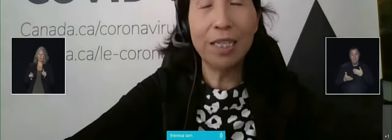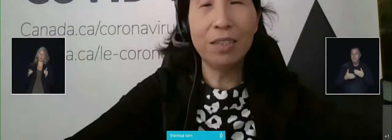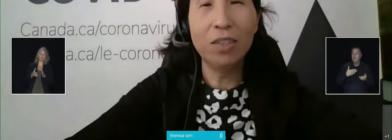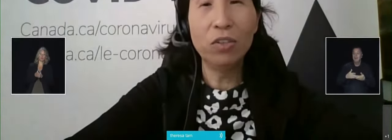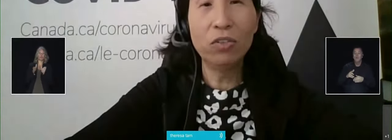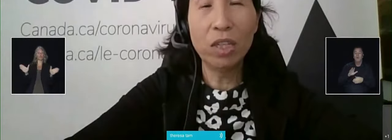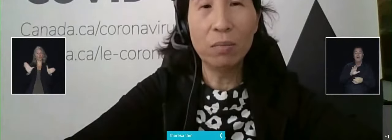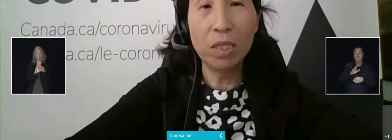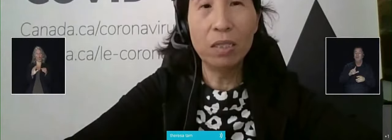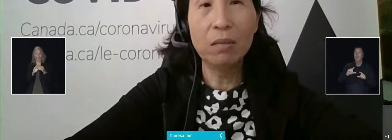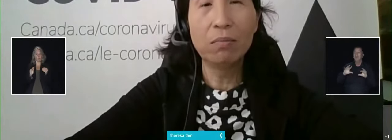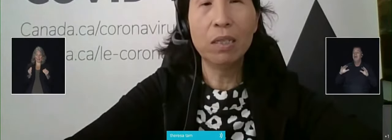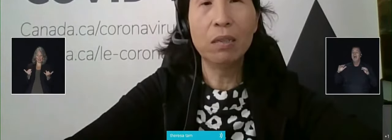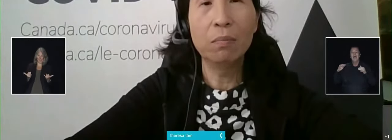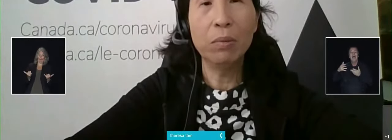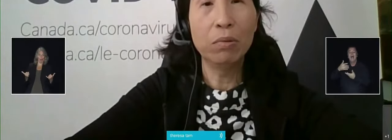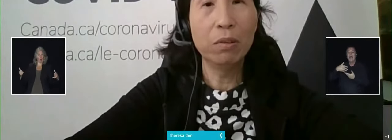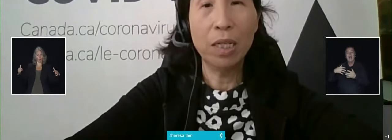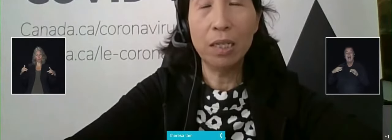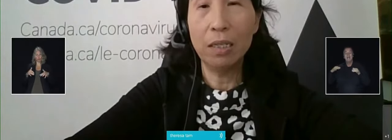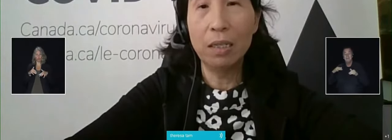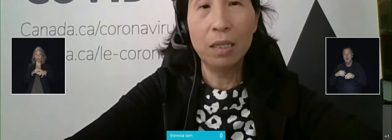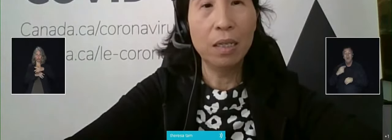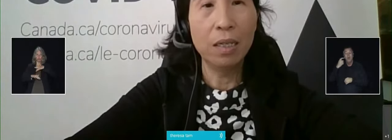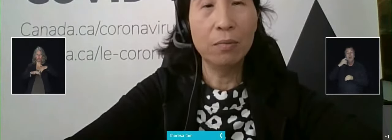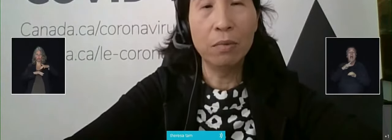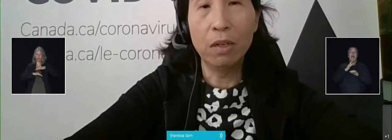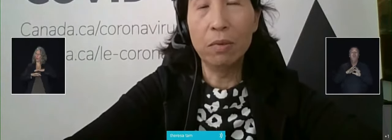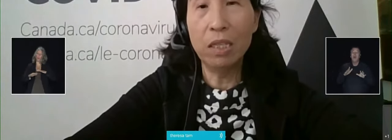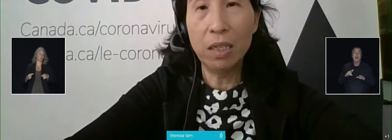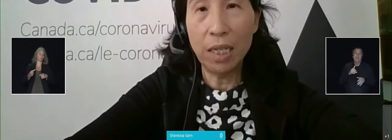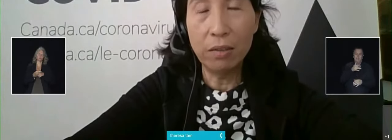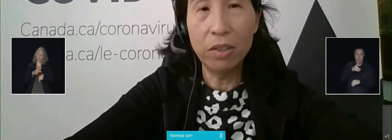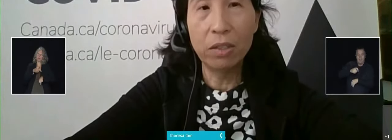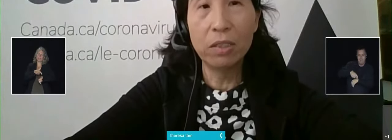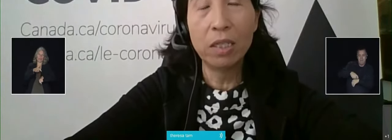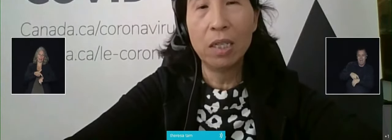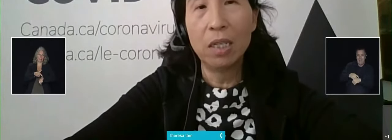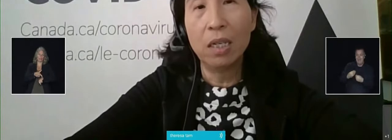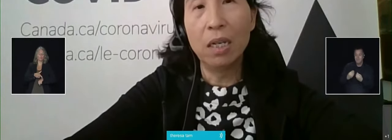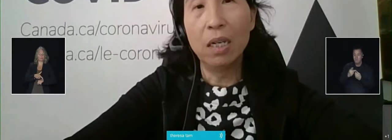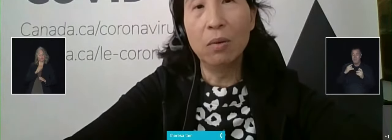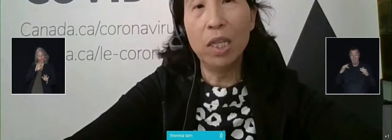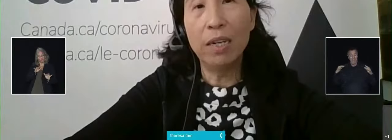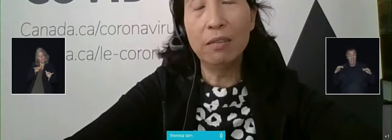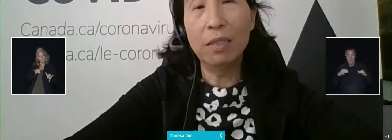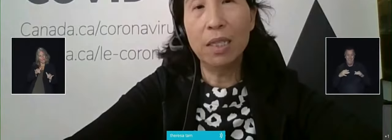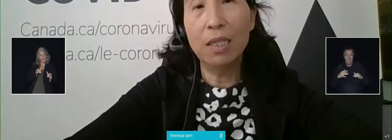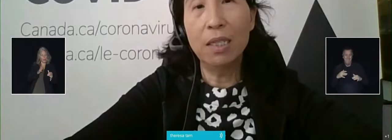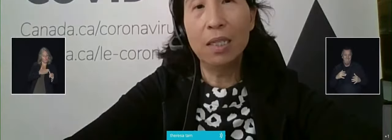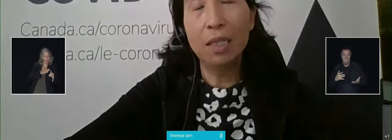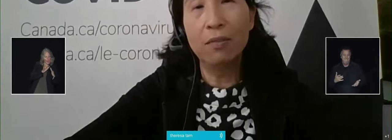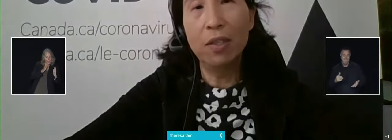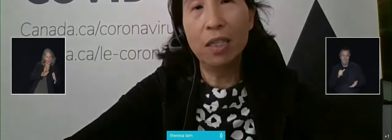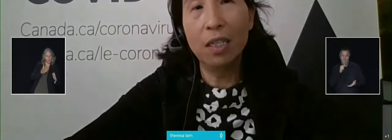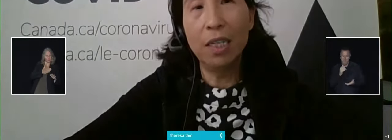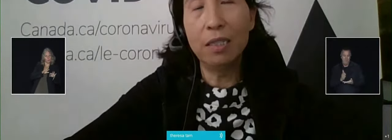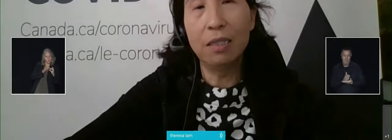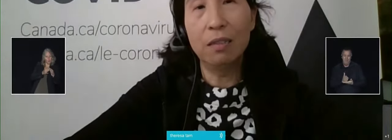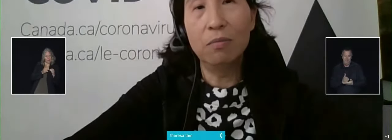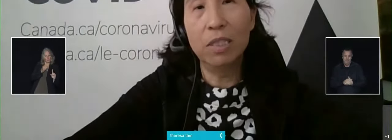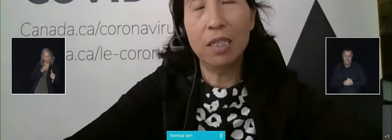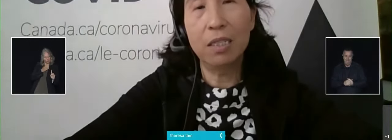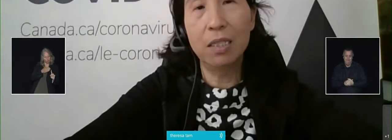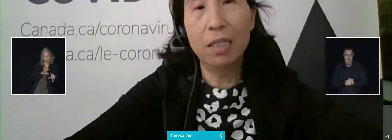time to gather in huge numbers with people that are not within your household without taking a significant